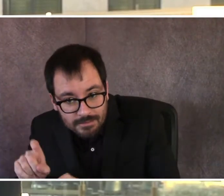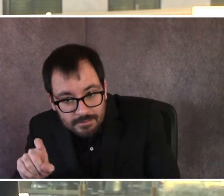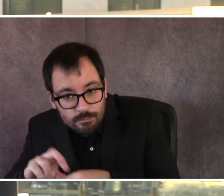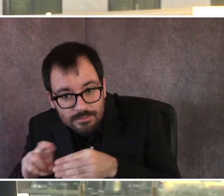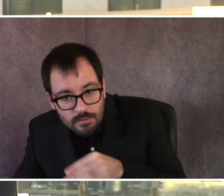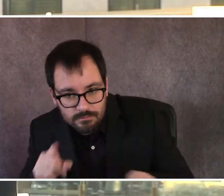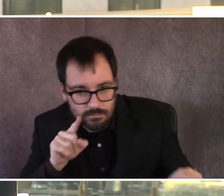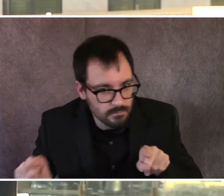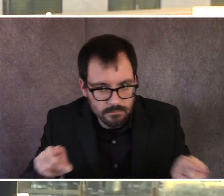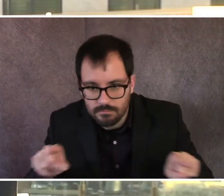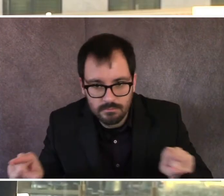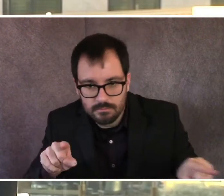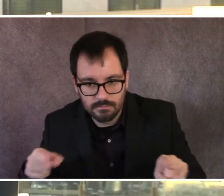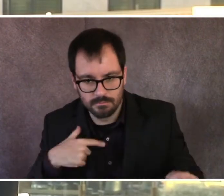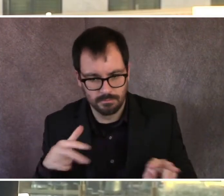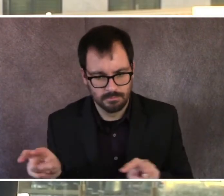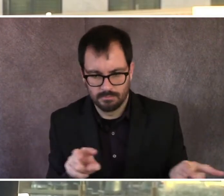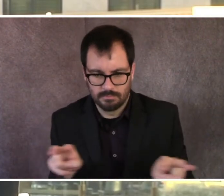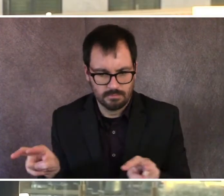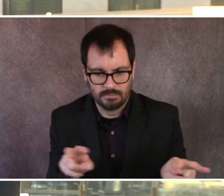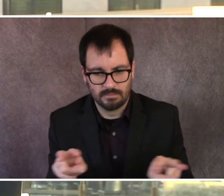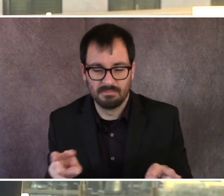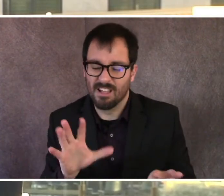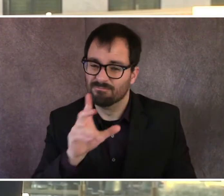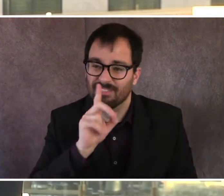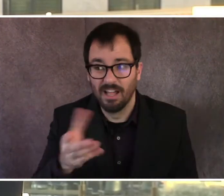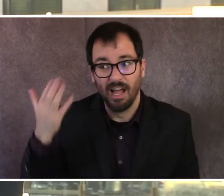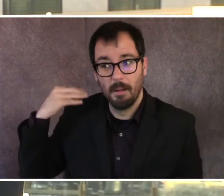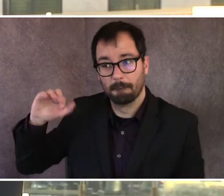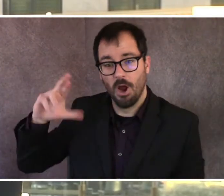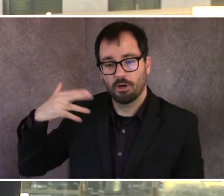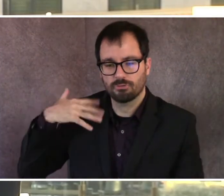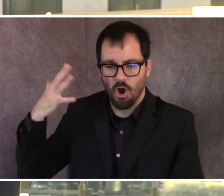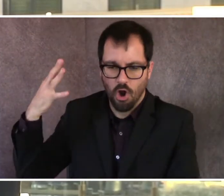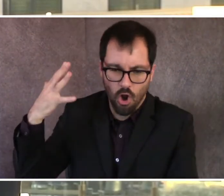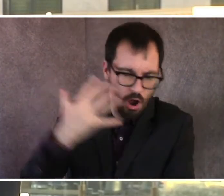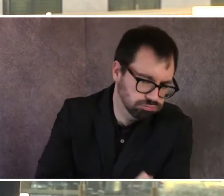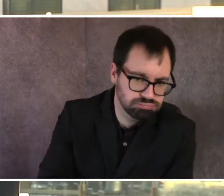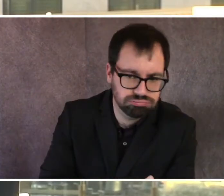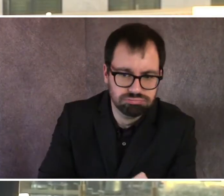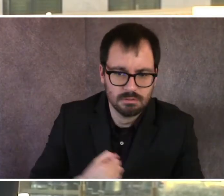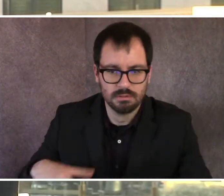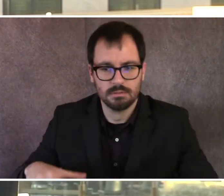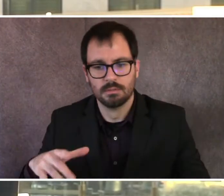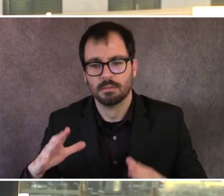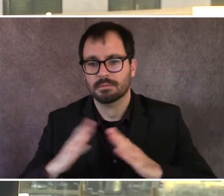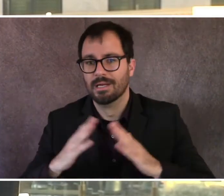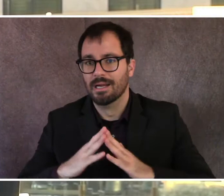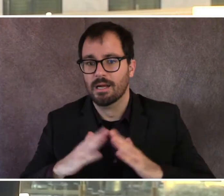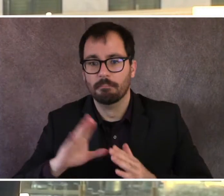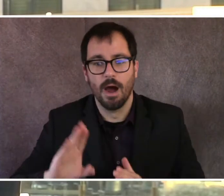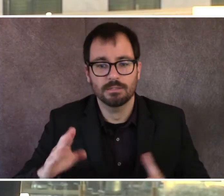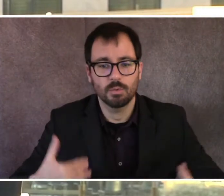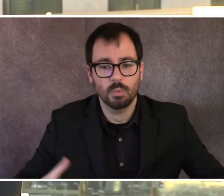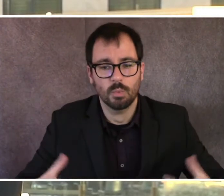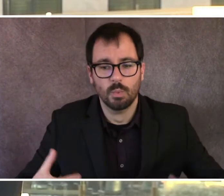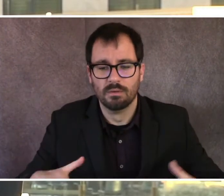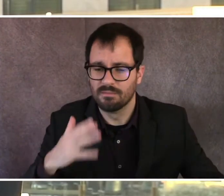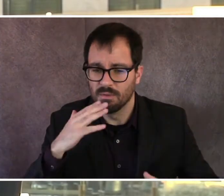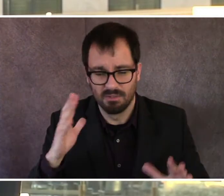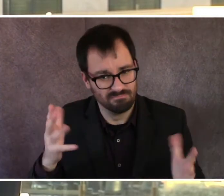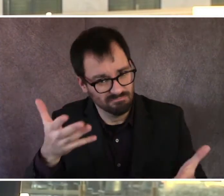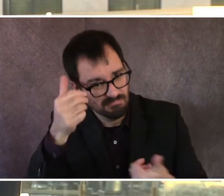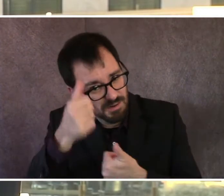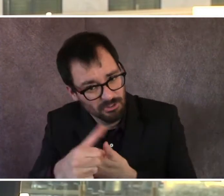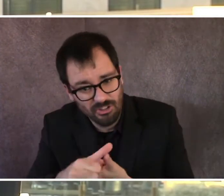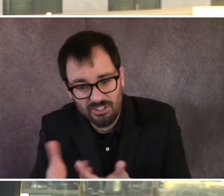we experienced back in March and April, where we literally had to shut everything down. I mean, it was just, you know, that everything was shut down completely. And we've just begun